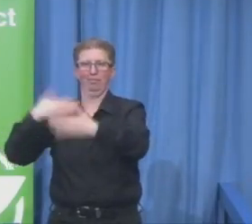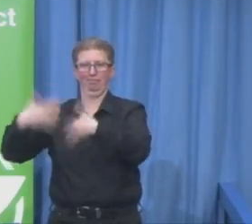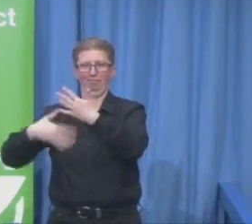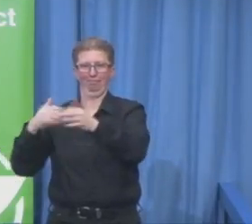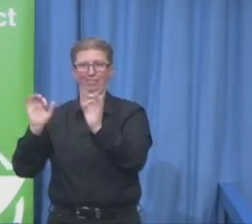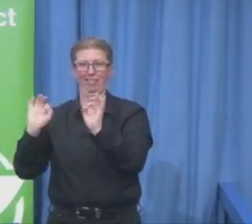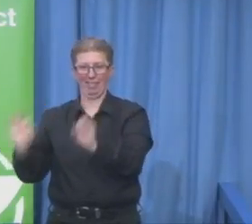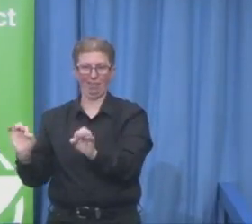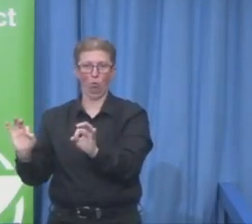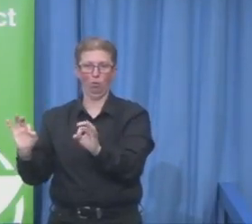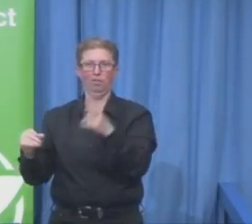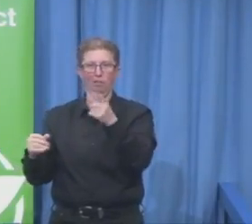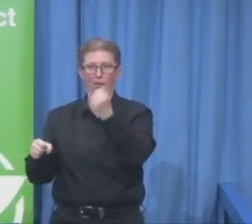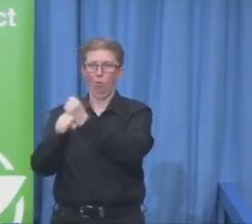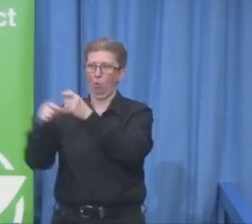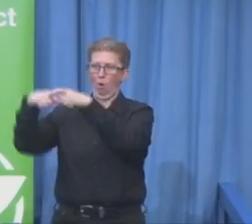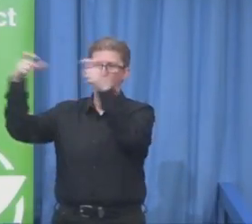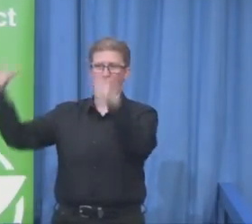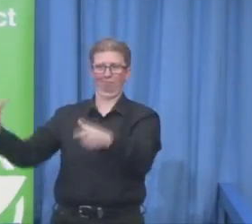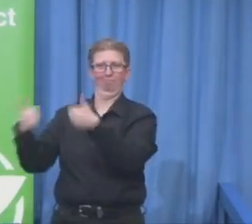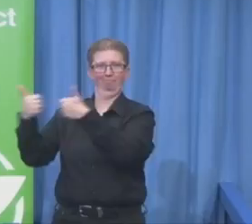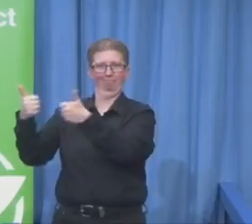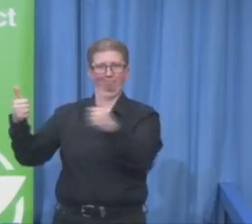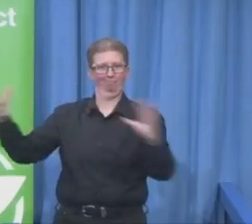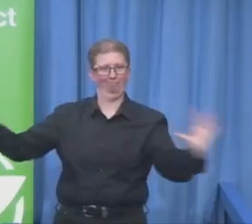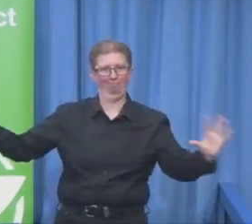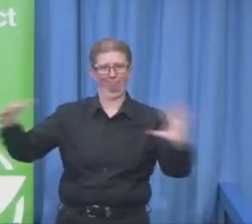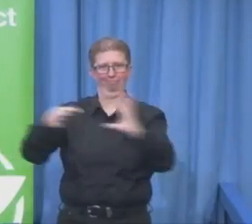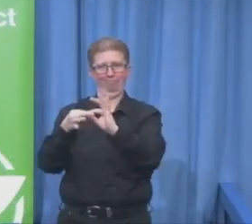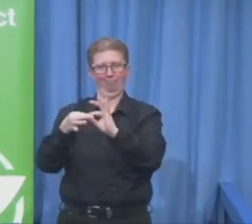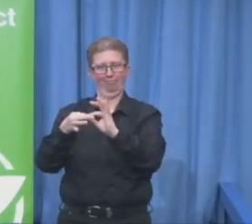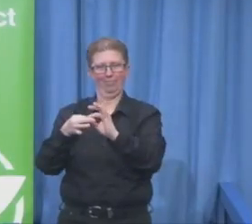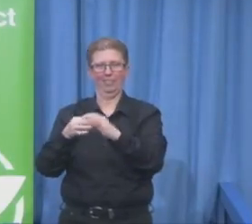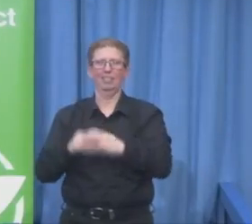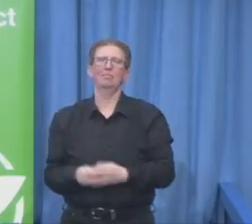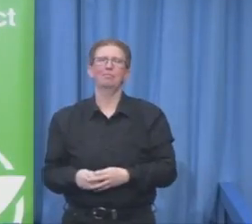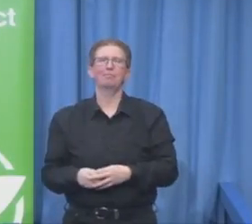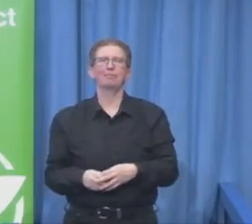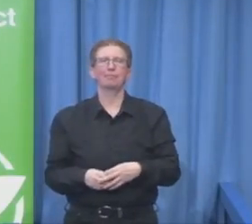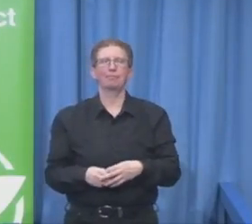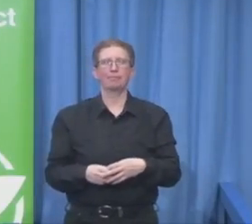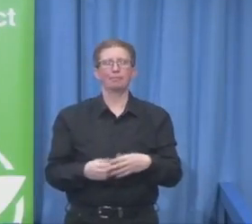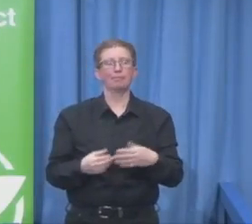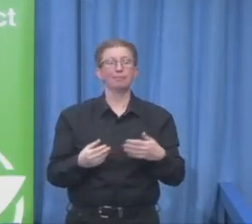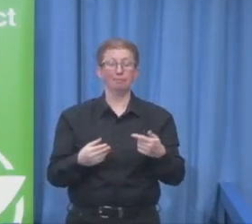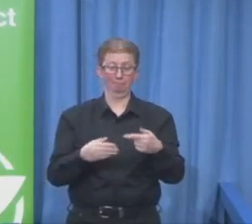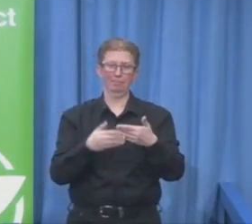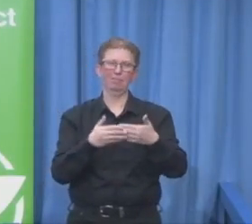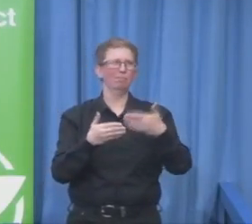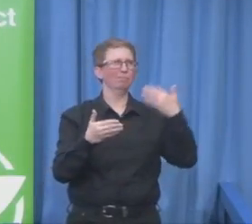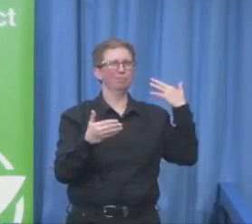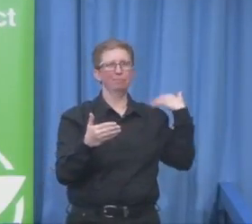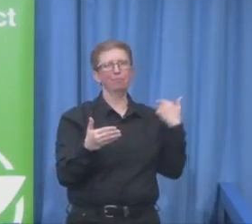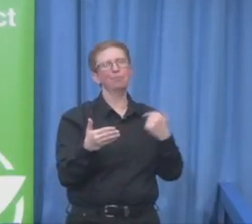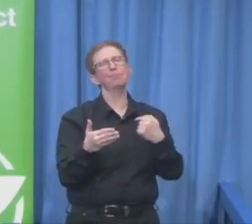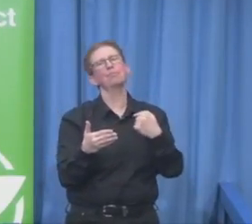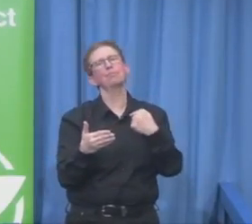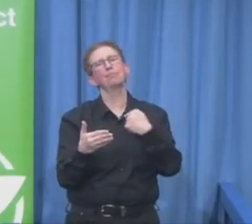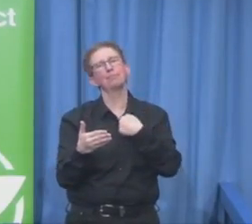years is, never tell people that they won't be able to manage a challenge.